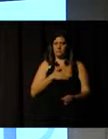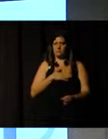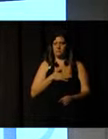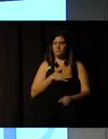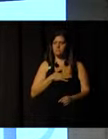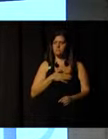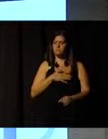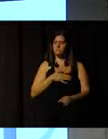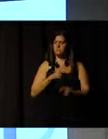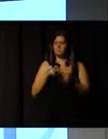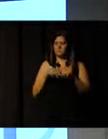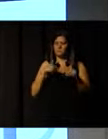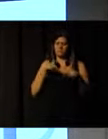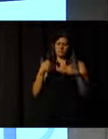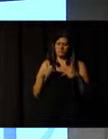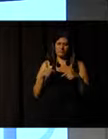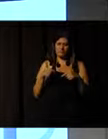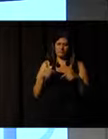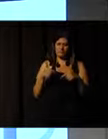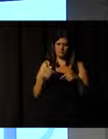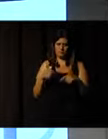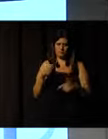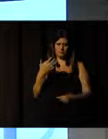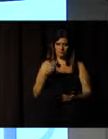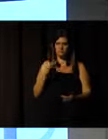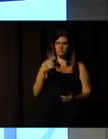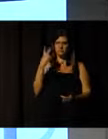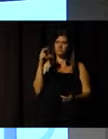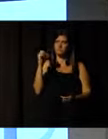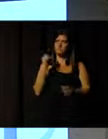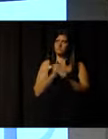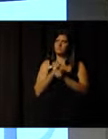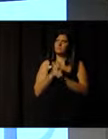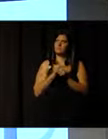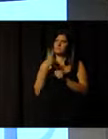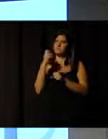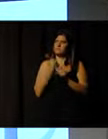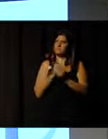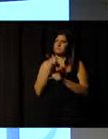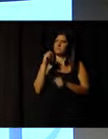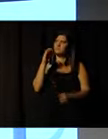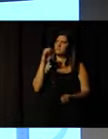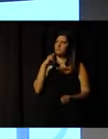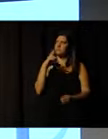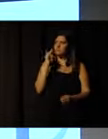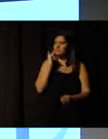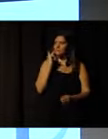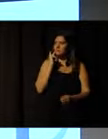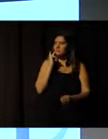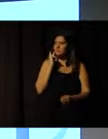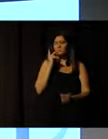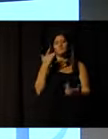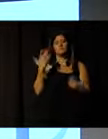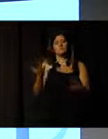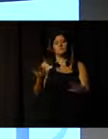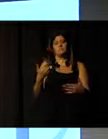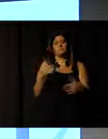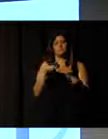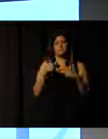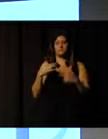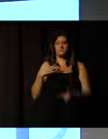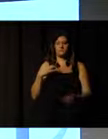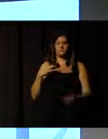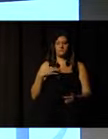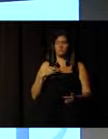personal matters because I've worked for 28 years in YMCA in Sao Paulo, and I can tell you